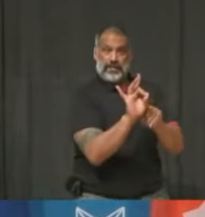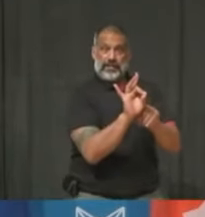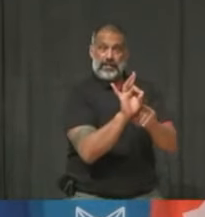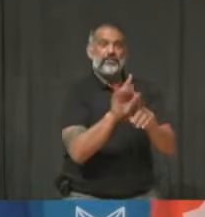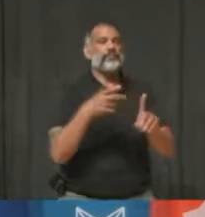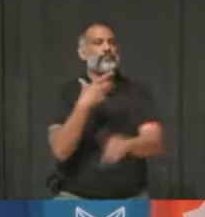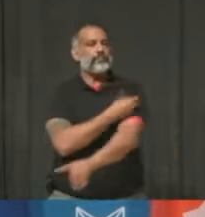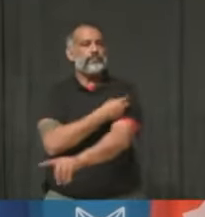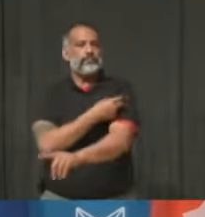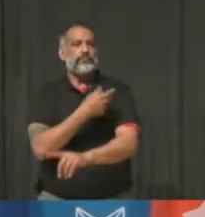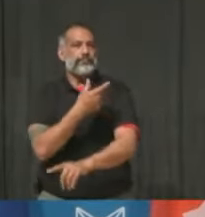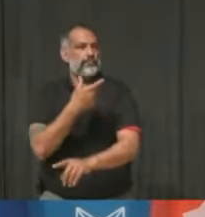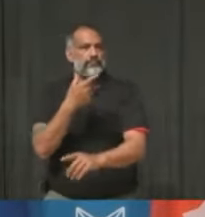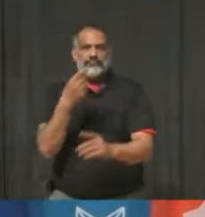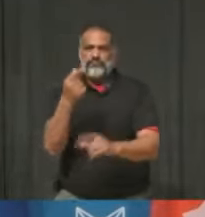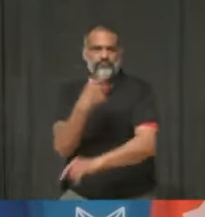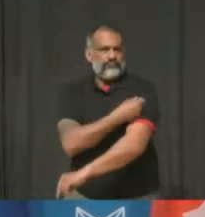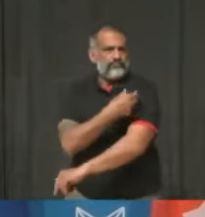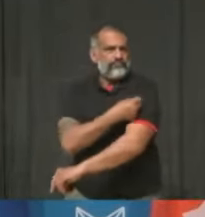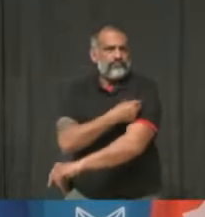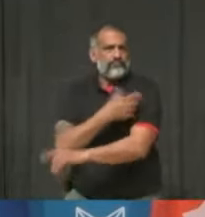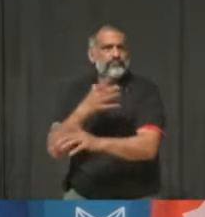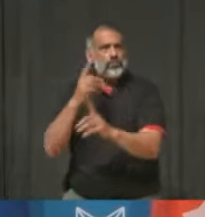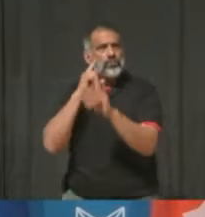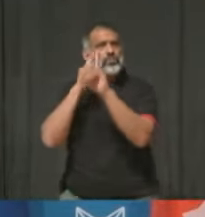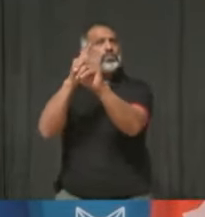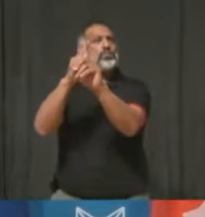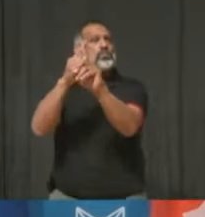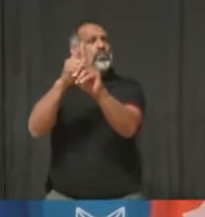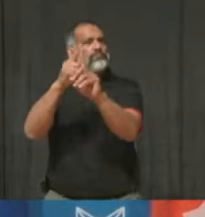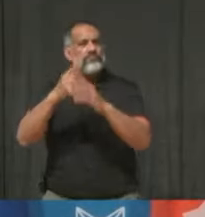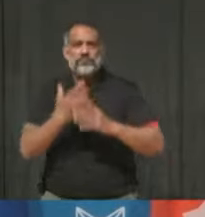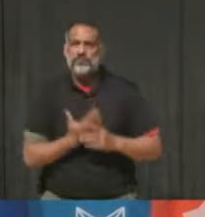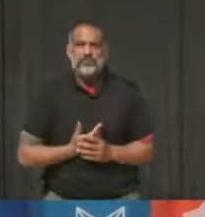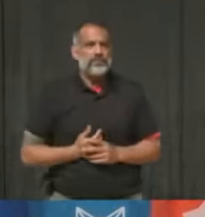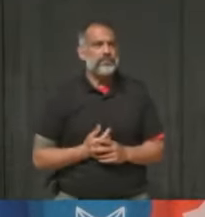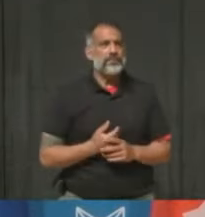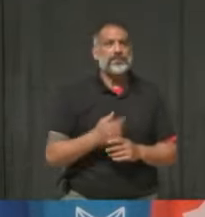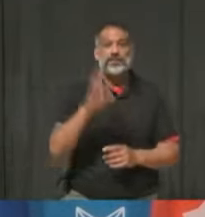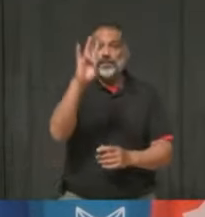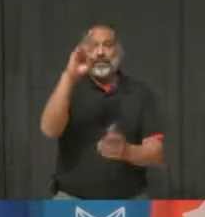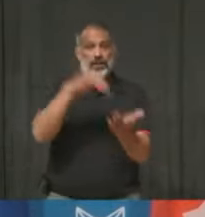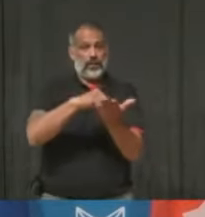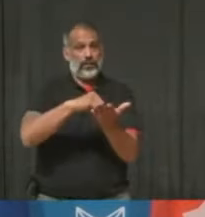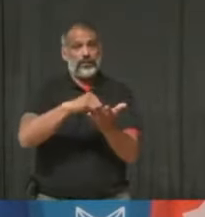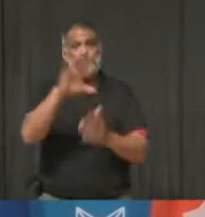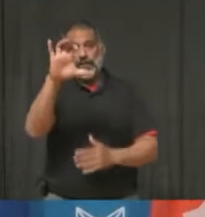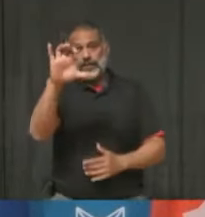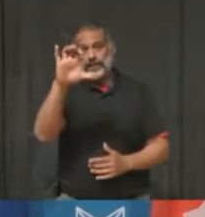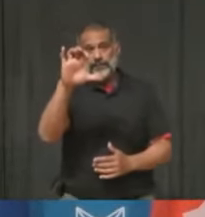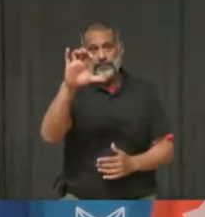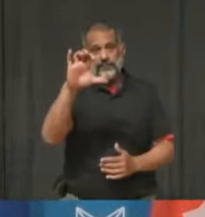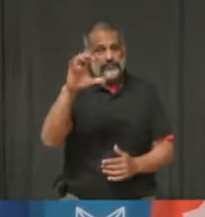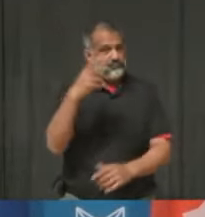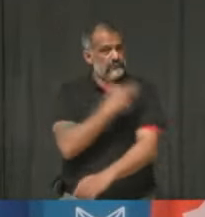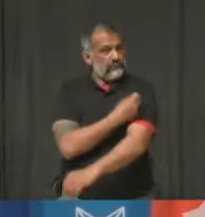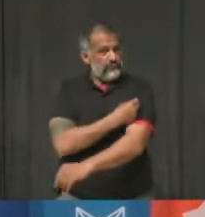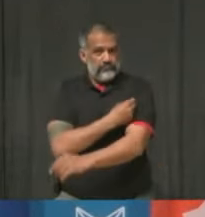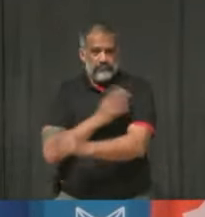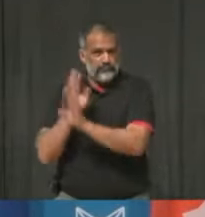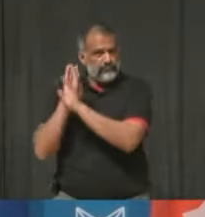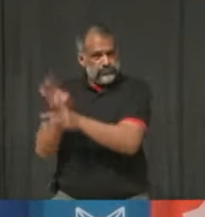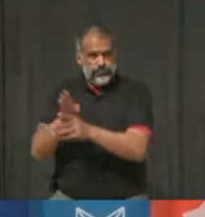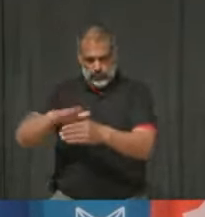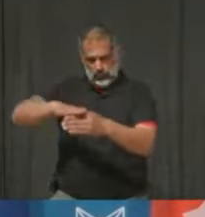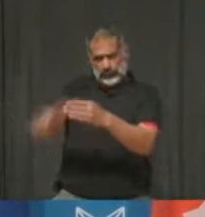over a 32-hour marathon vaccine clinic to help close the gap even more and get to our goal. So if you live